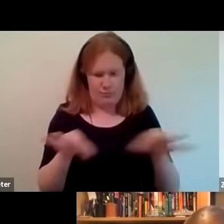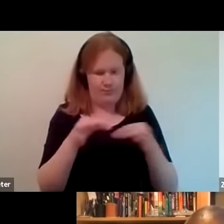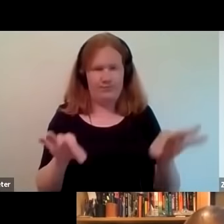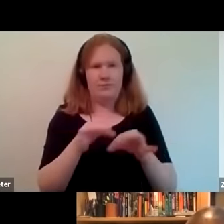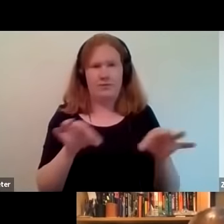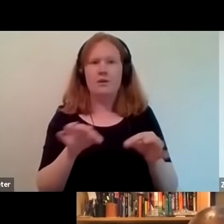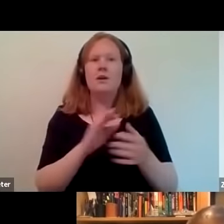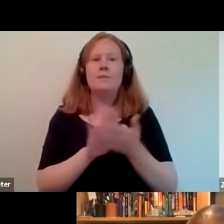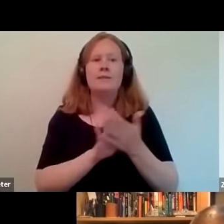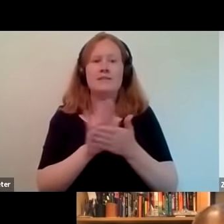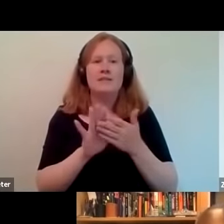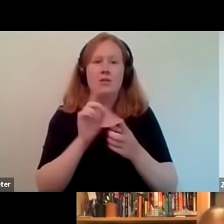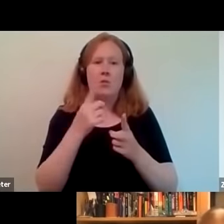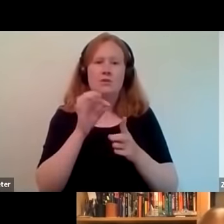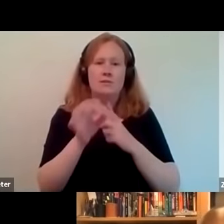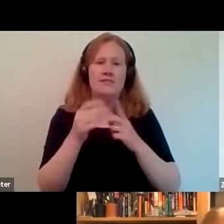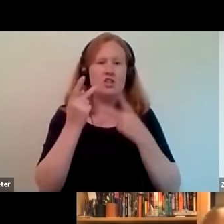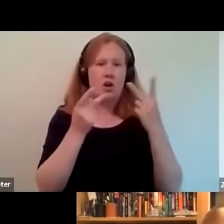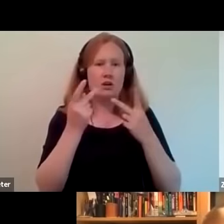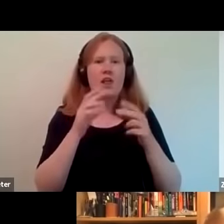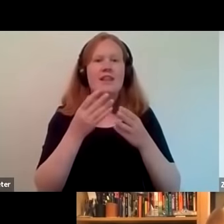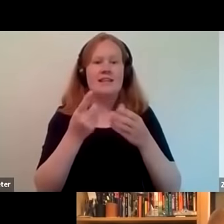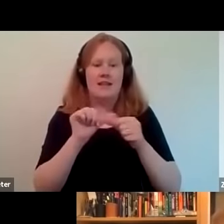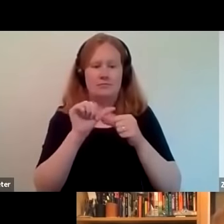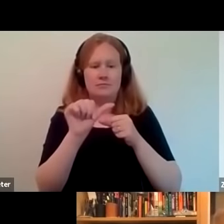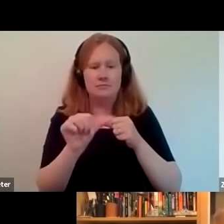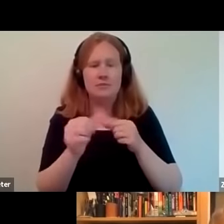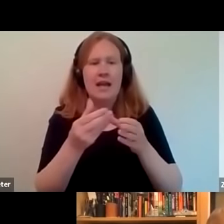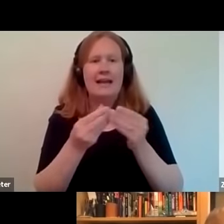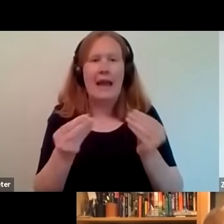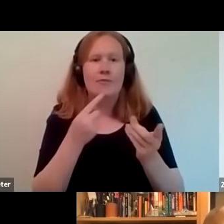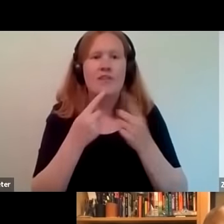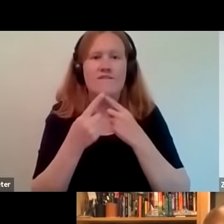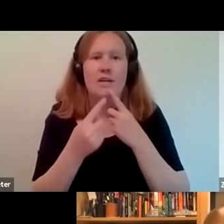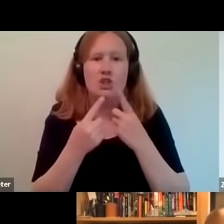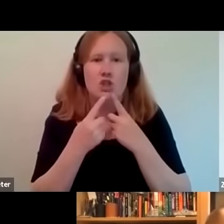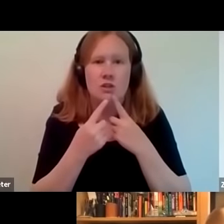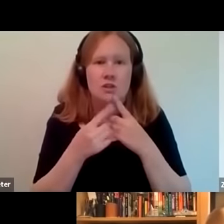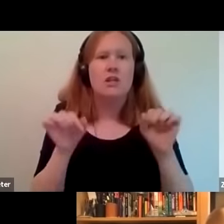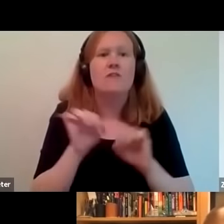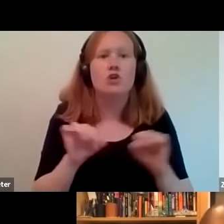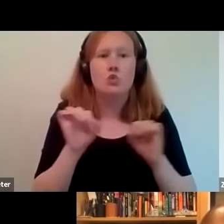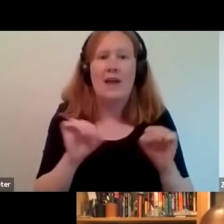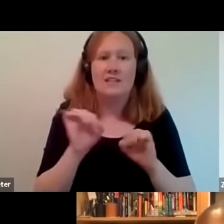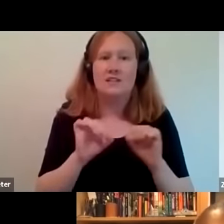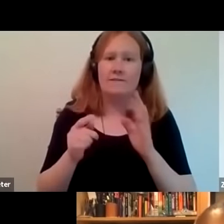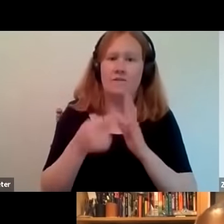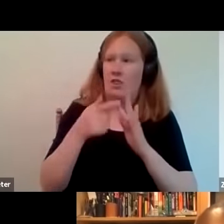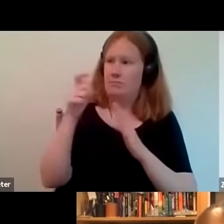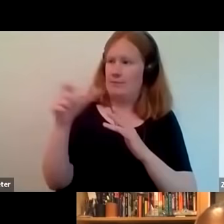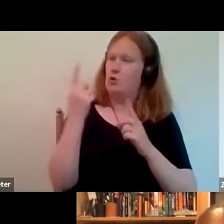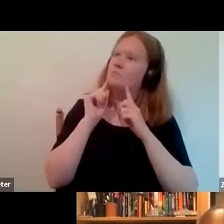after that there's a gap in information until someone else comes along and is relatively profiled